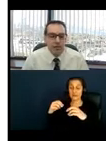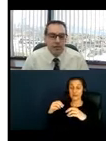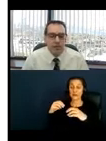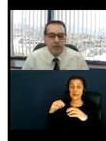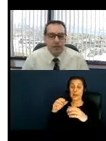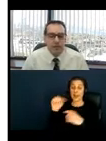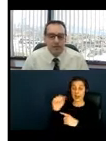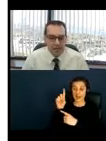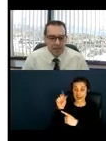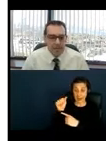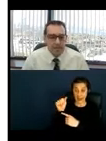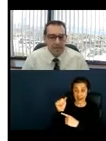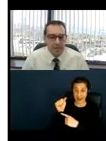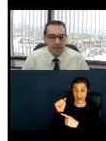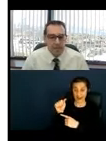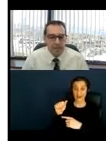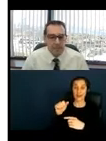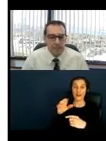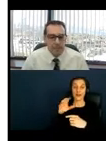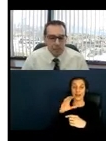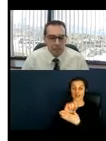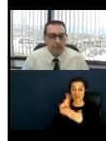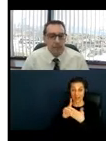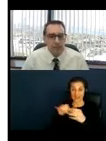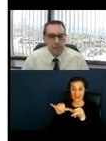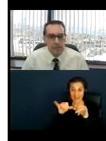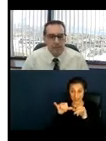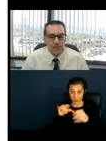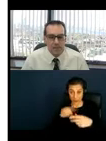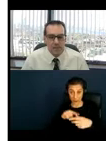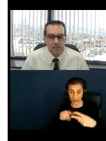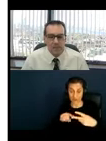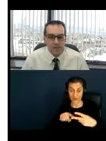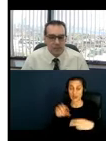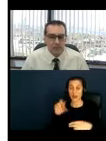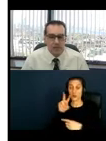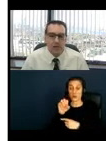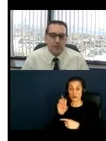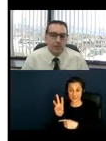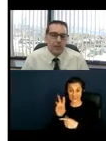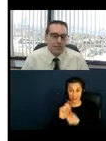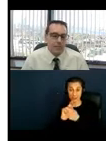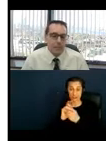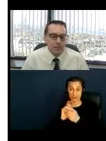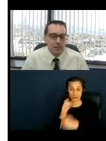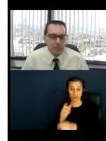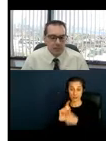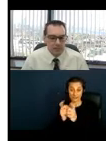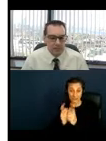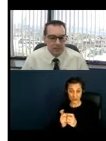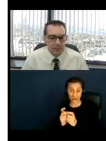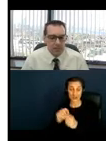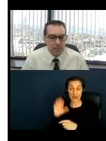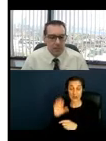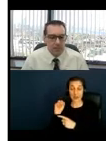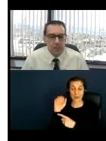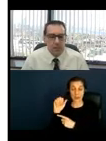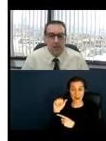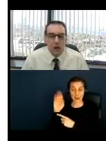associated design standards, along with the 2006 revision of the architectural access board's regulations,